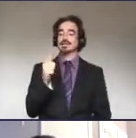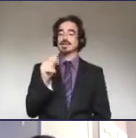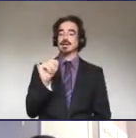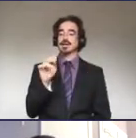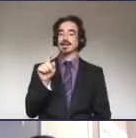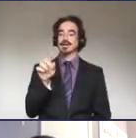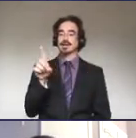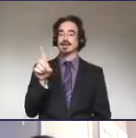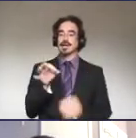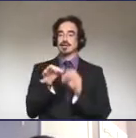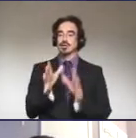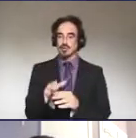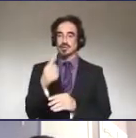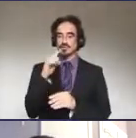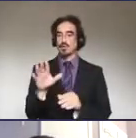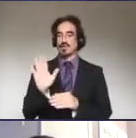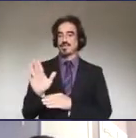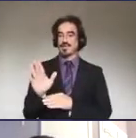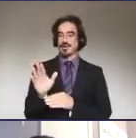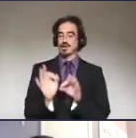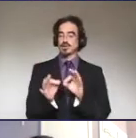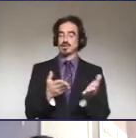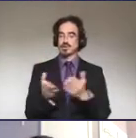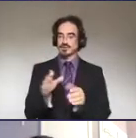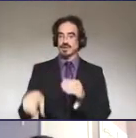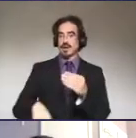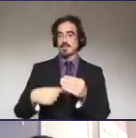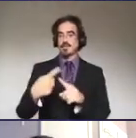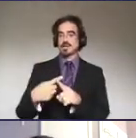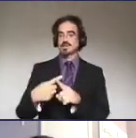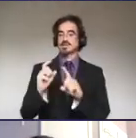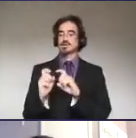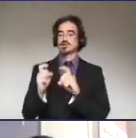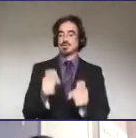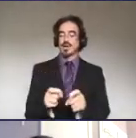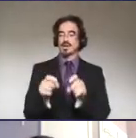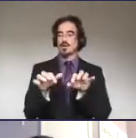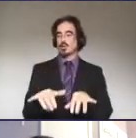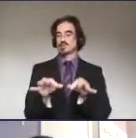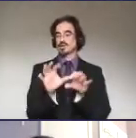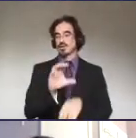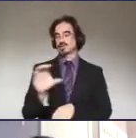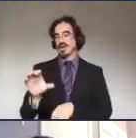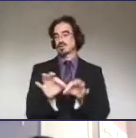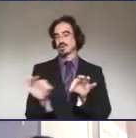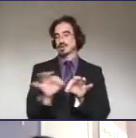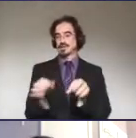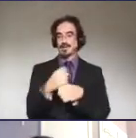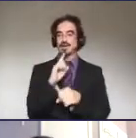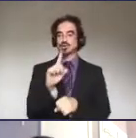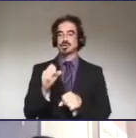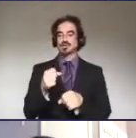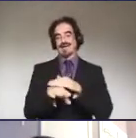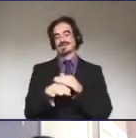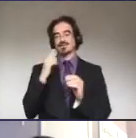and their donation of closed captioning services to make sure this webinar is accessible to everyone. Designated interpreters